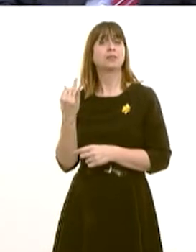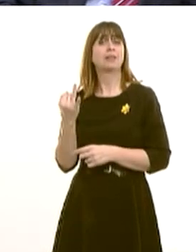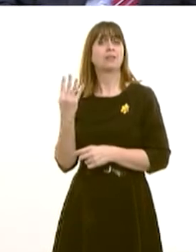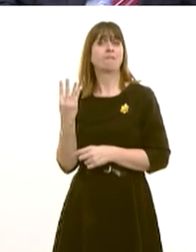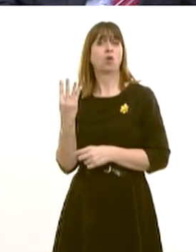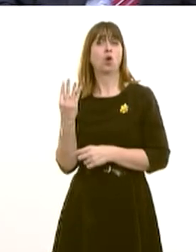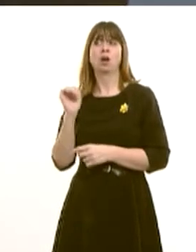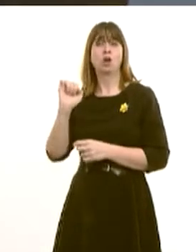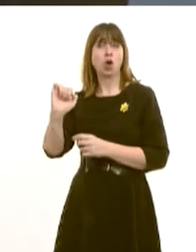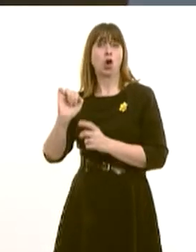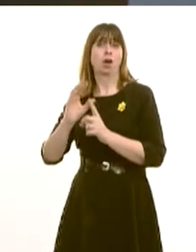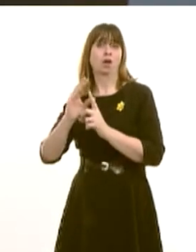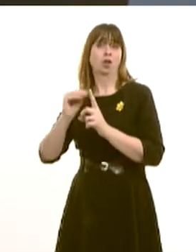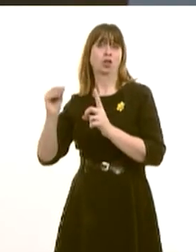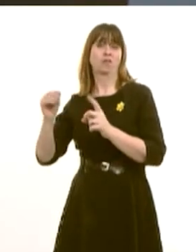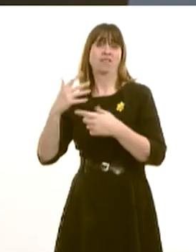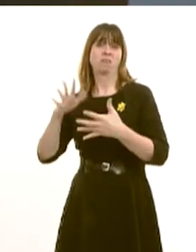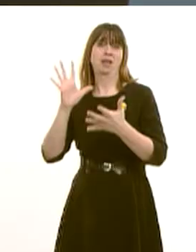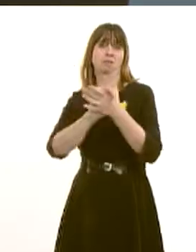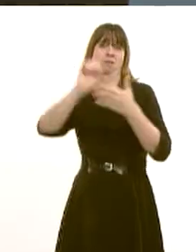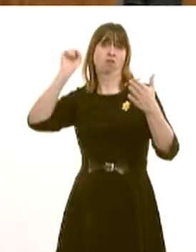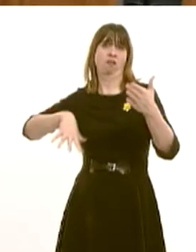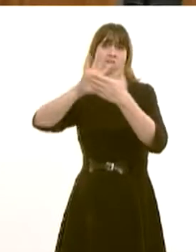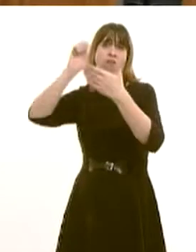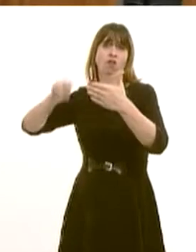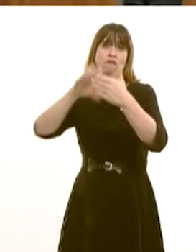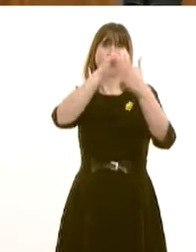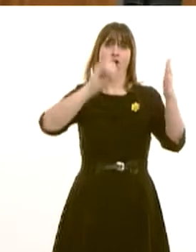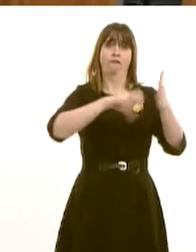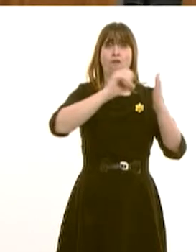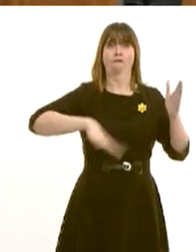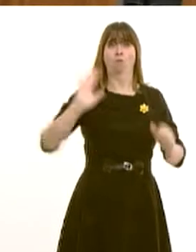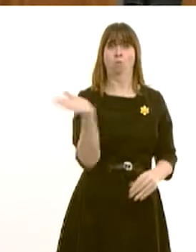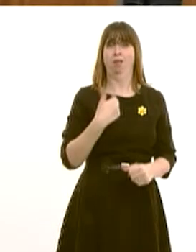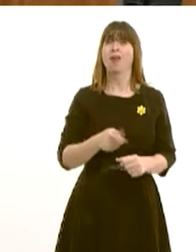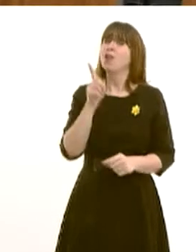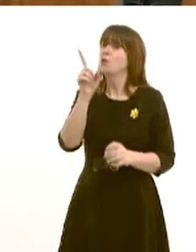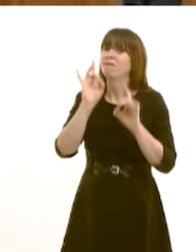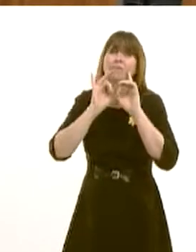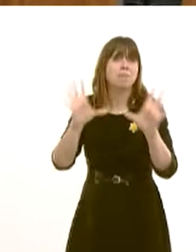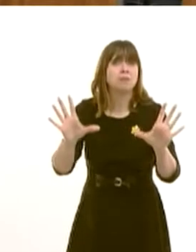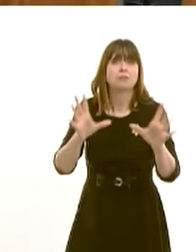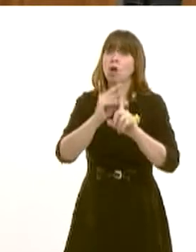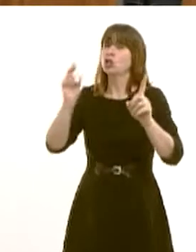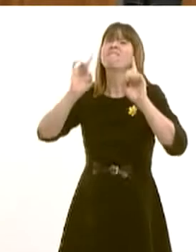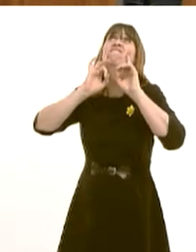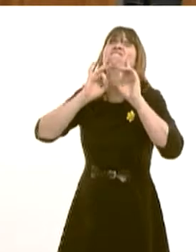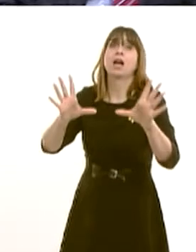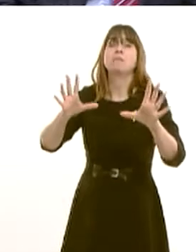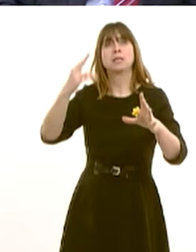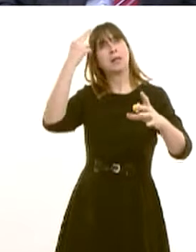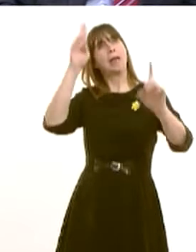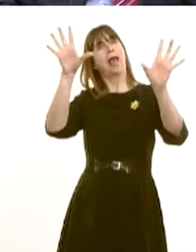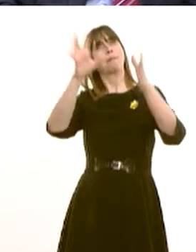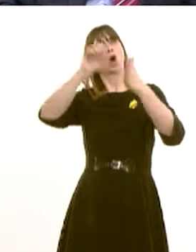by his party. So, in fact, in fact, his party have a very good track record of abolishing historic counties in Wales, and